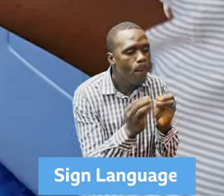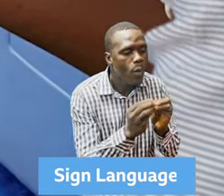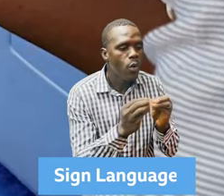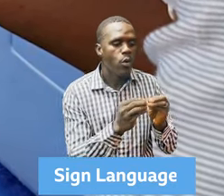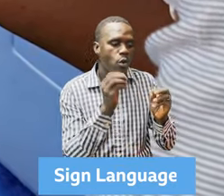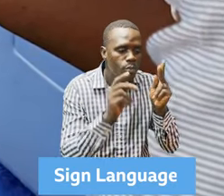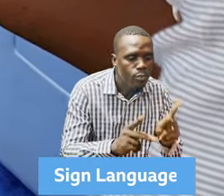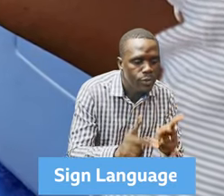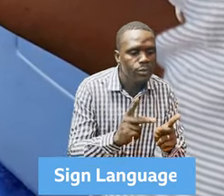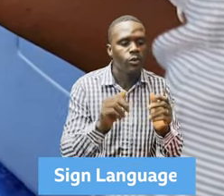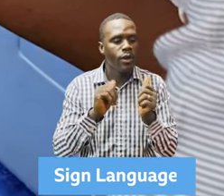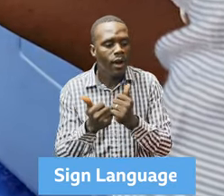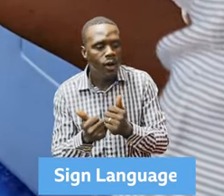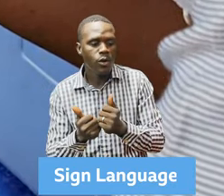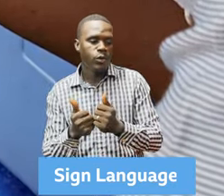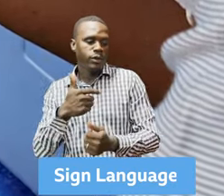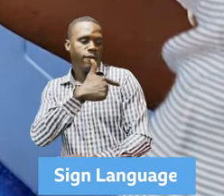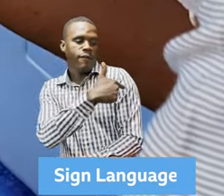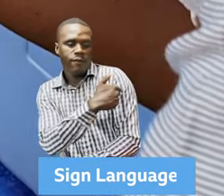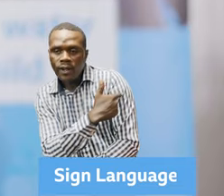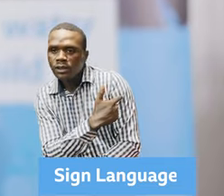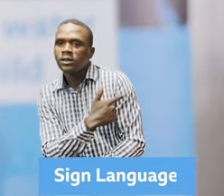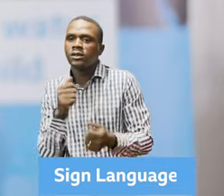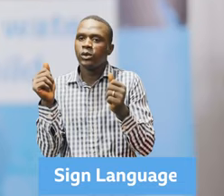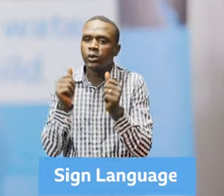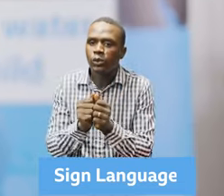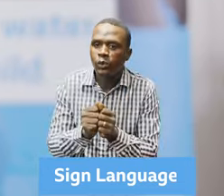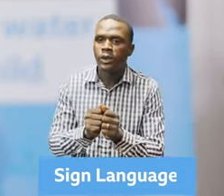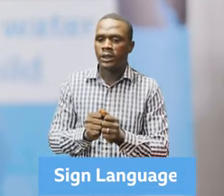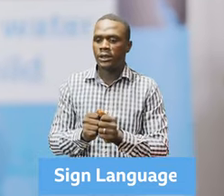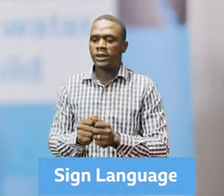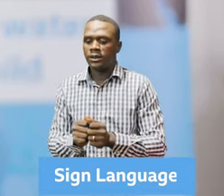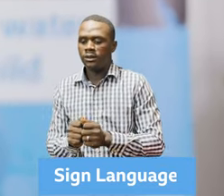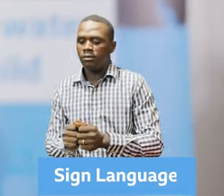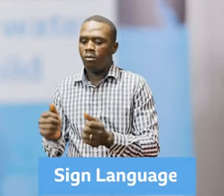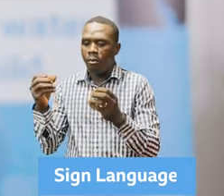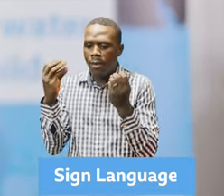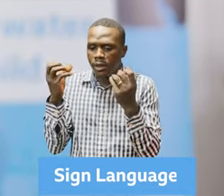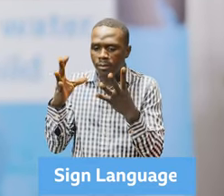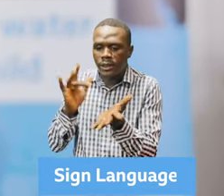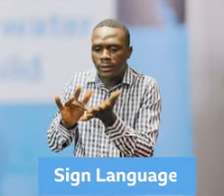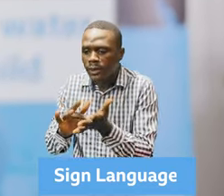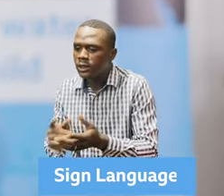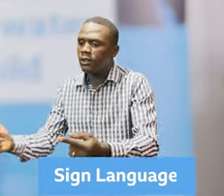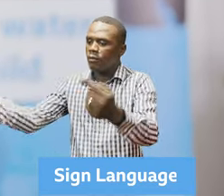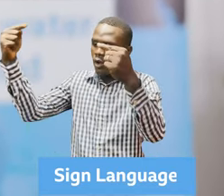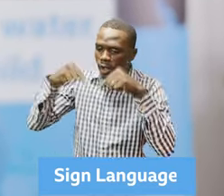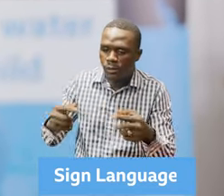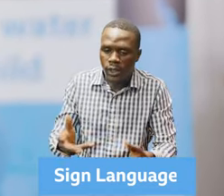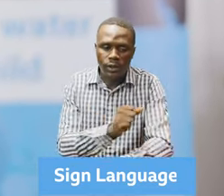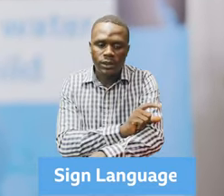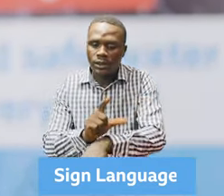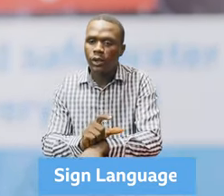vaccines, COVAX and other partners to bring into Sierra Leone at least 3.2 million doses